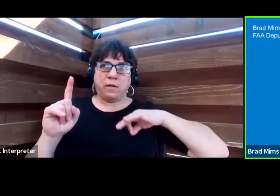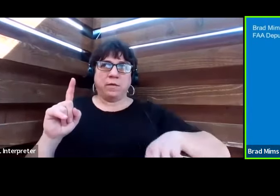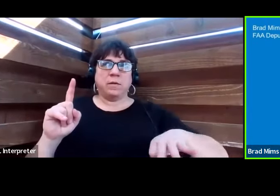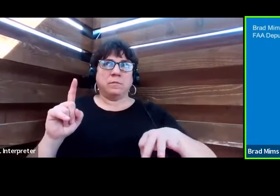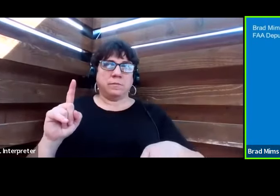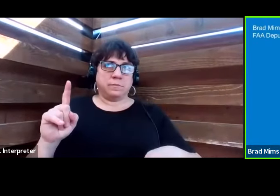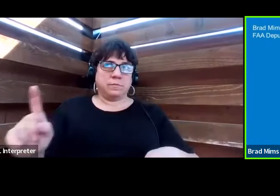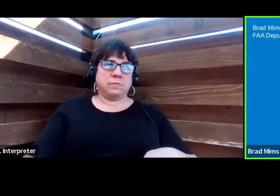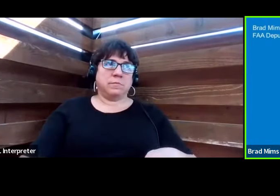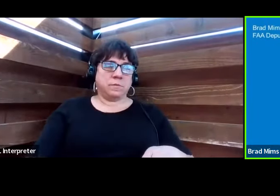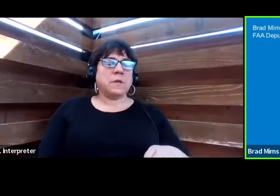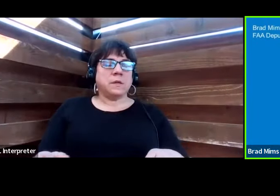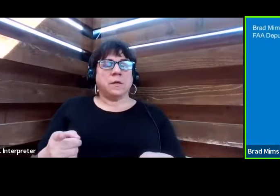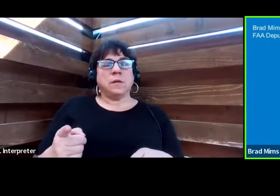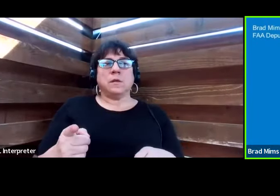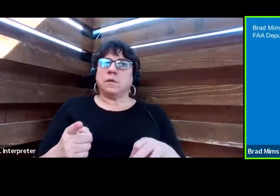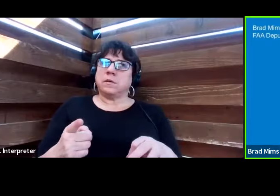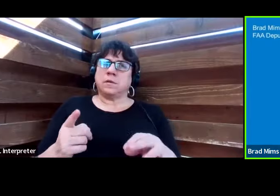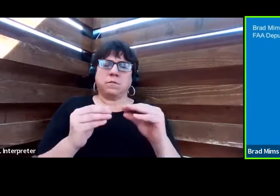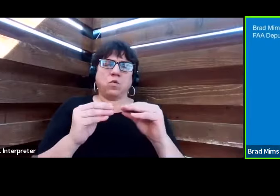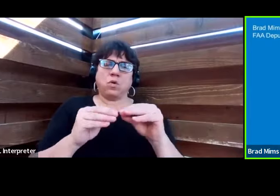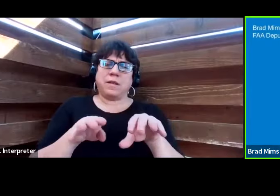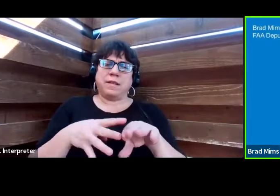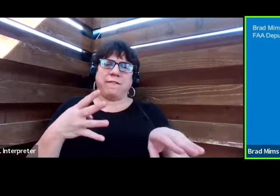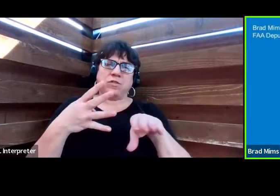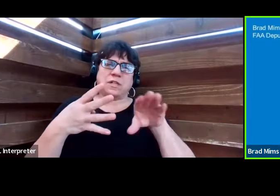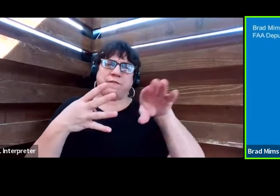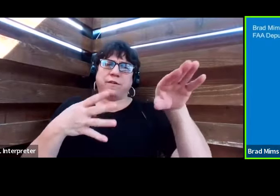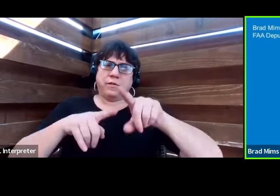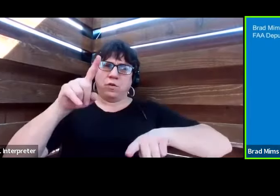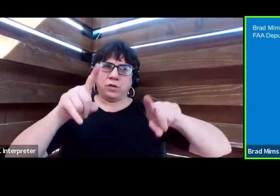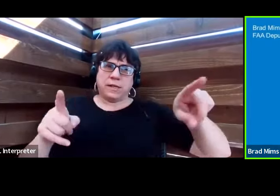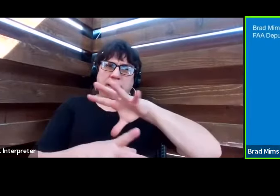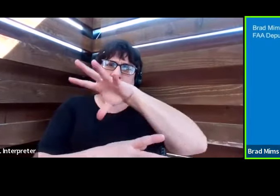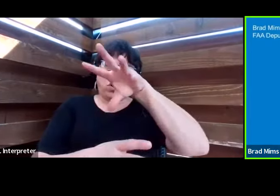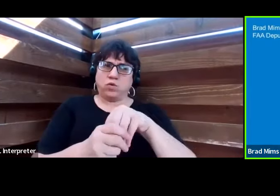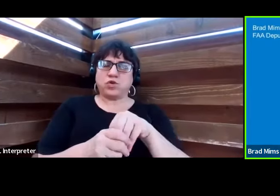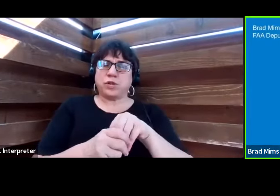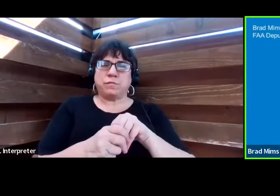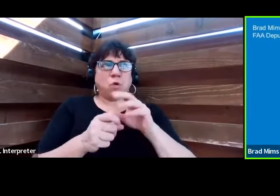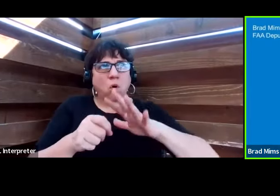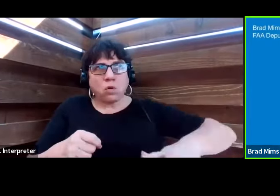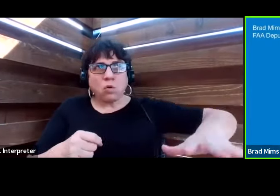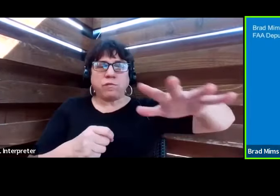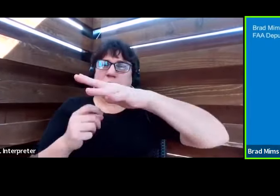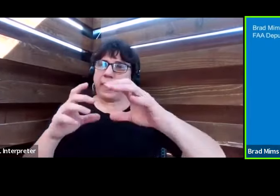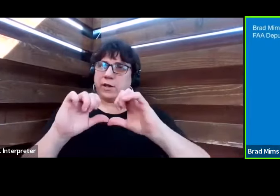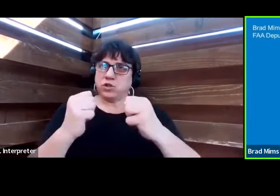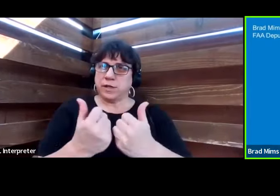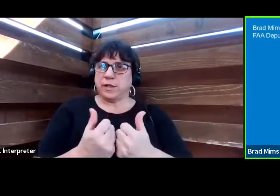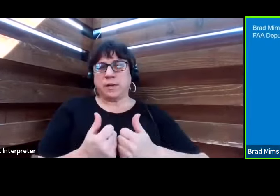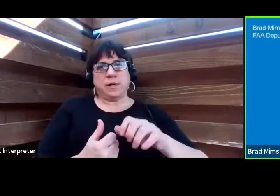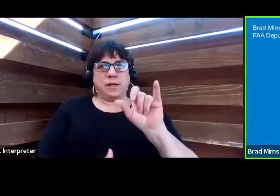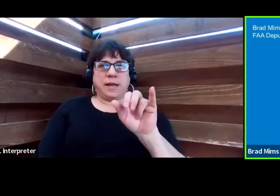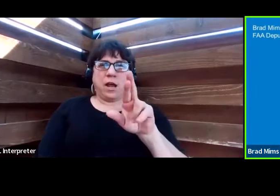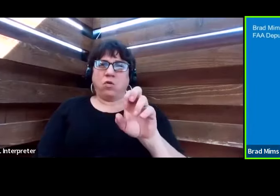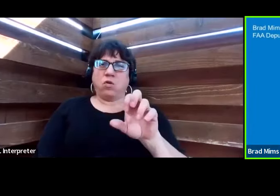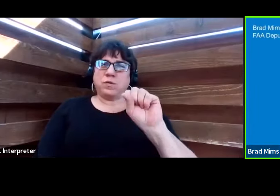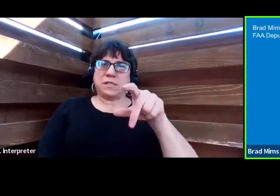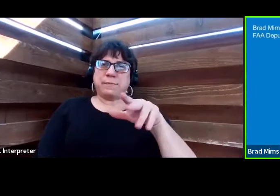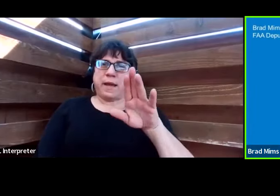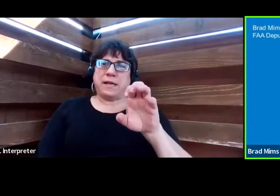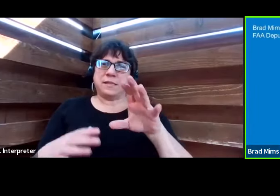greater levels of diversity and inclusion throughout the agency and in the aerospace community.